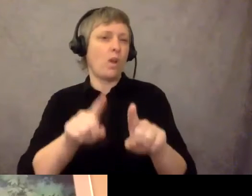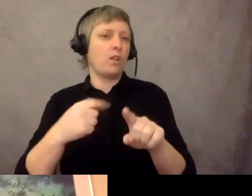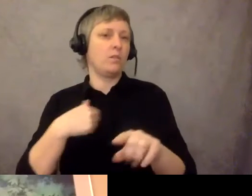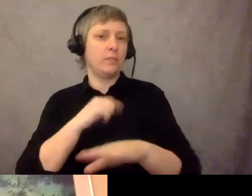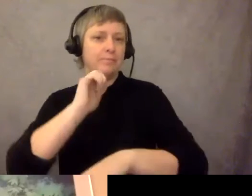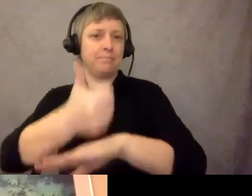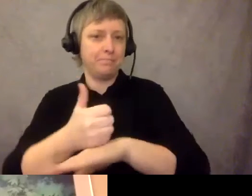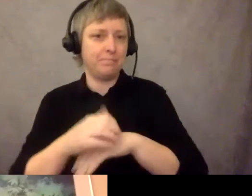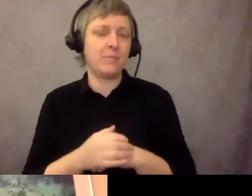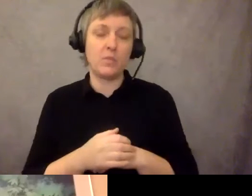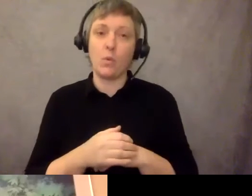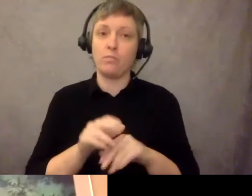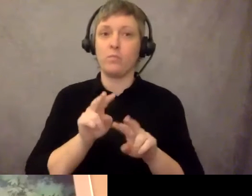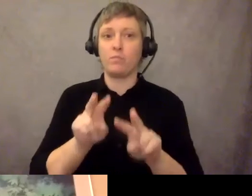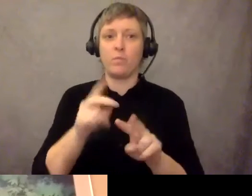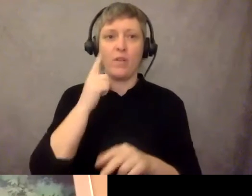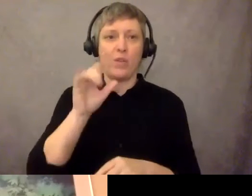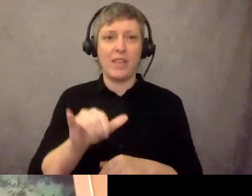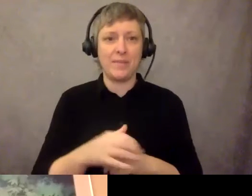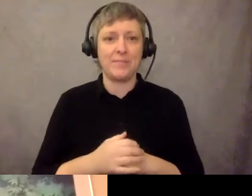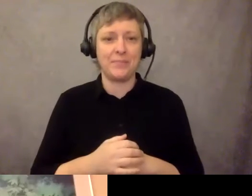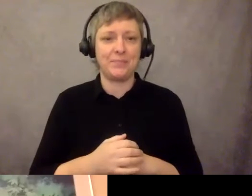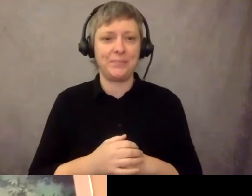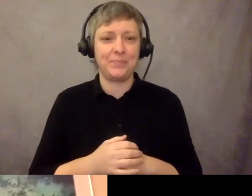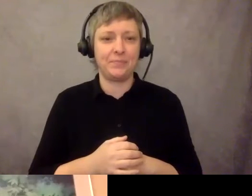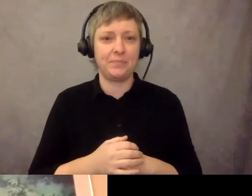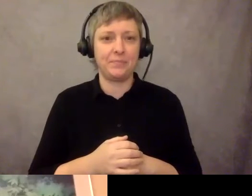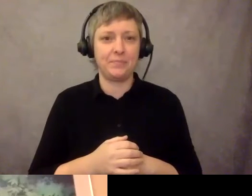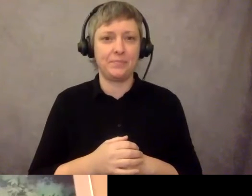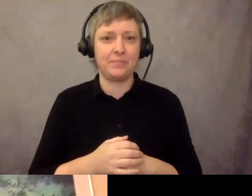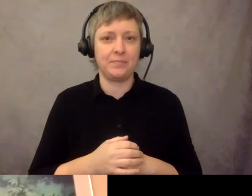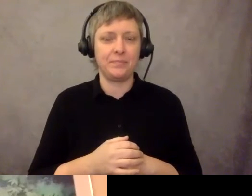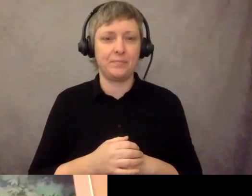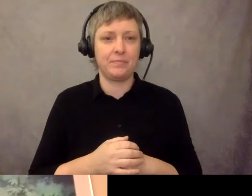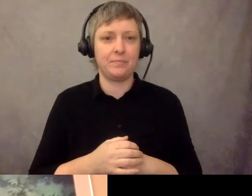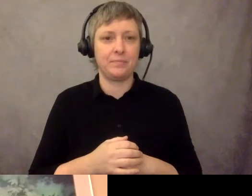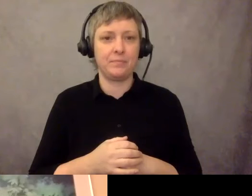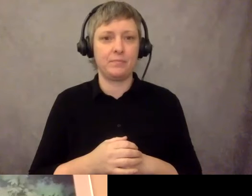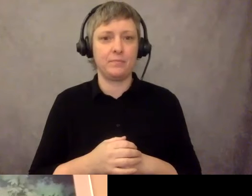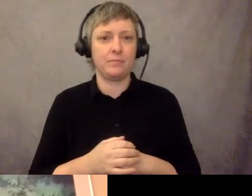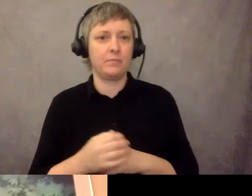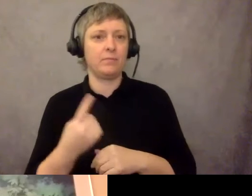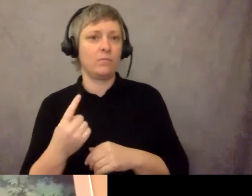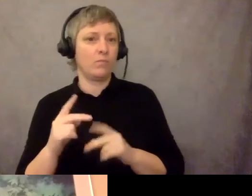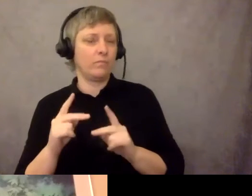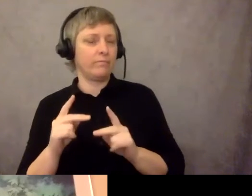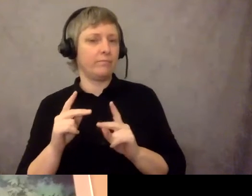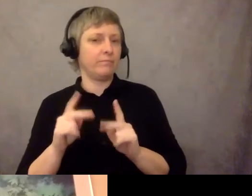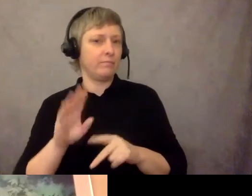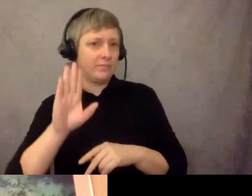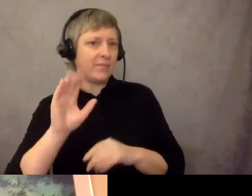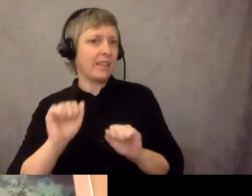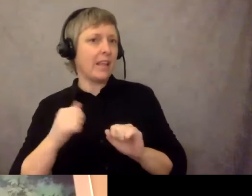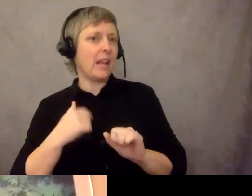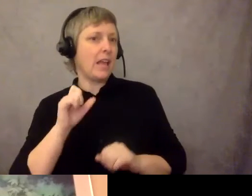still waiting for another question, I know we have a few more minutes. So if I can ask just a quick follow up, Michael, you know,